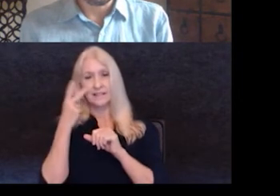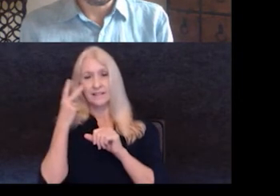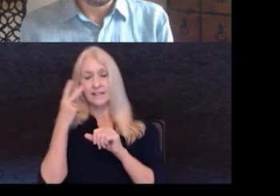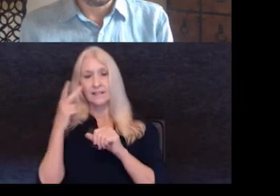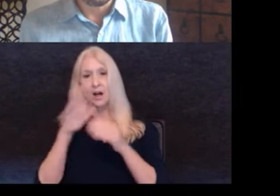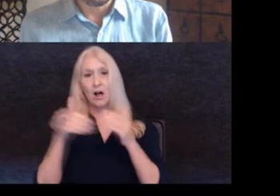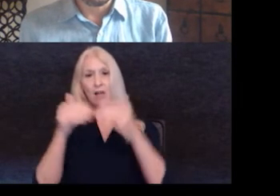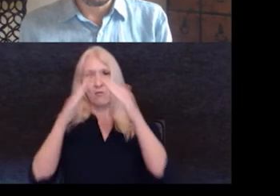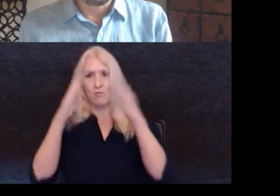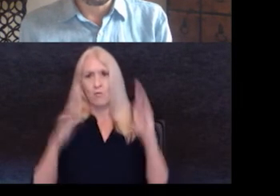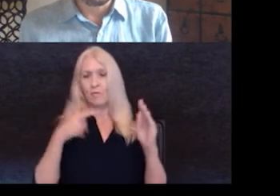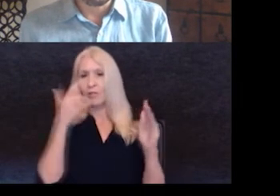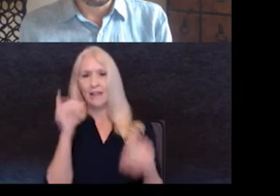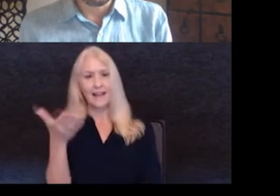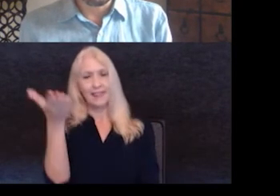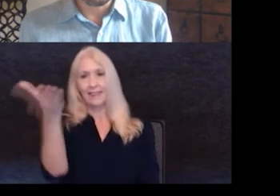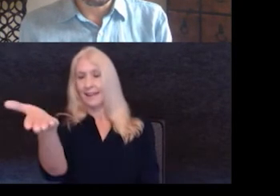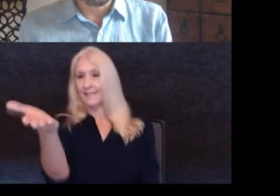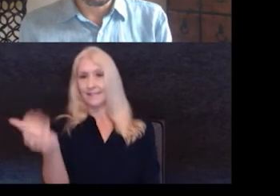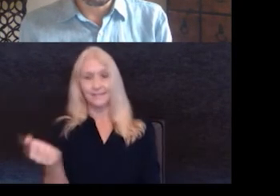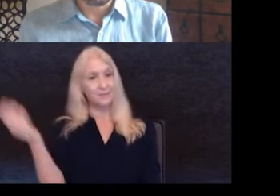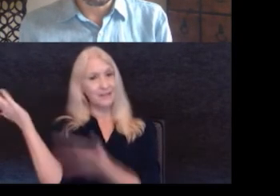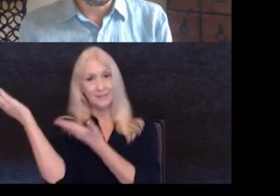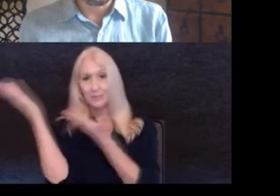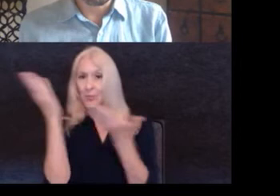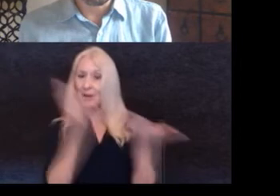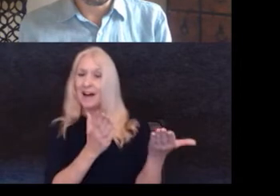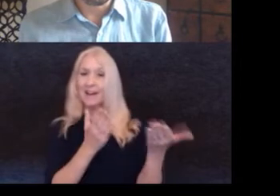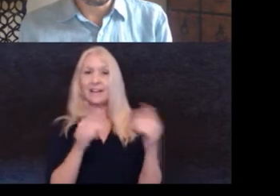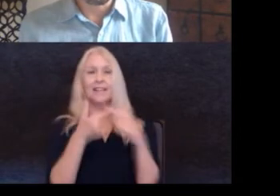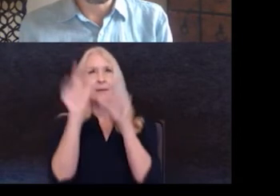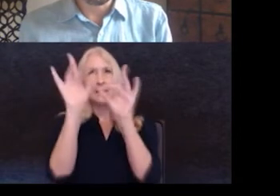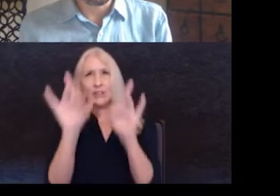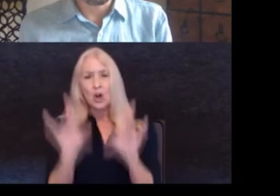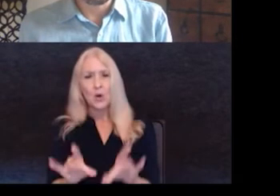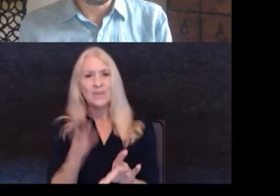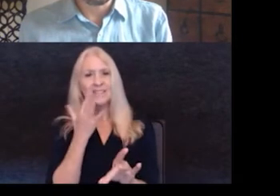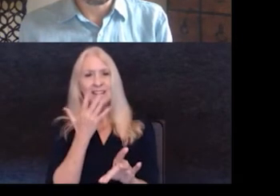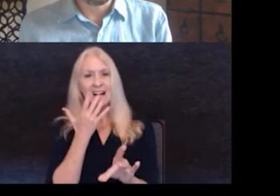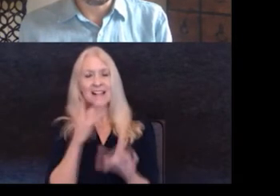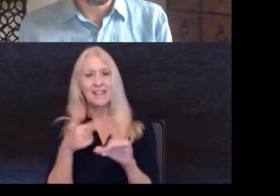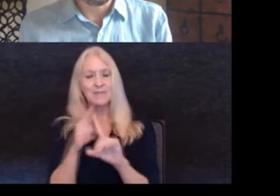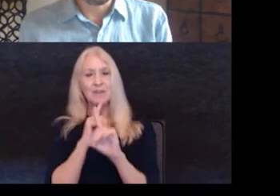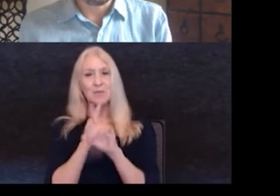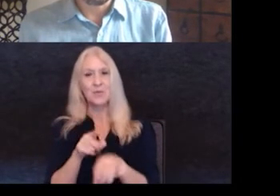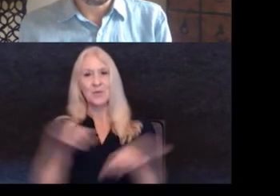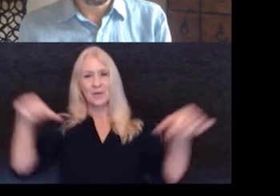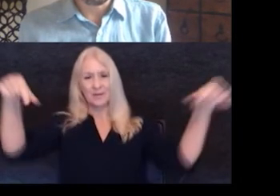just like this. I mean, we just brought it like this, except that we chose a pallet and an order, but basically